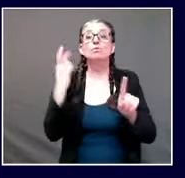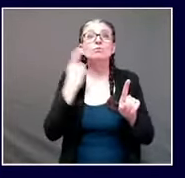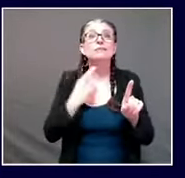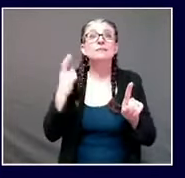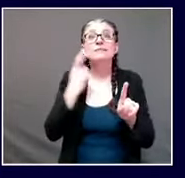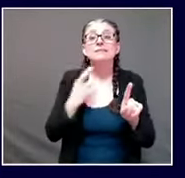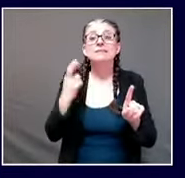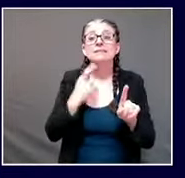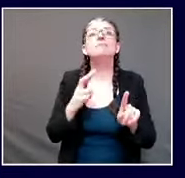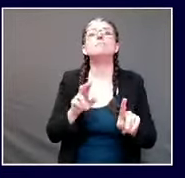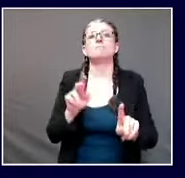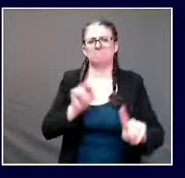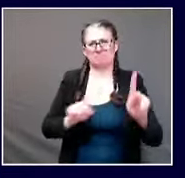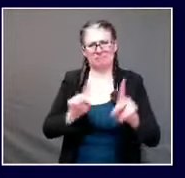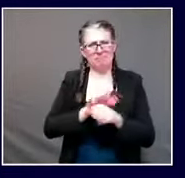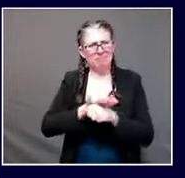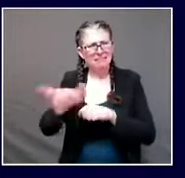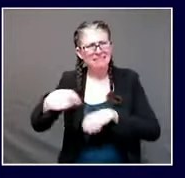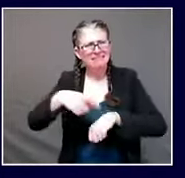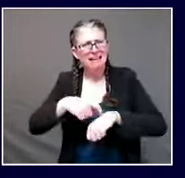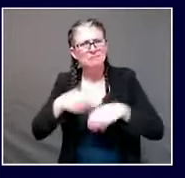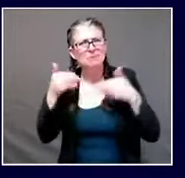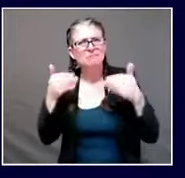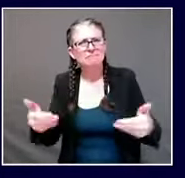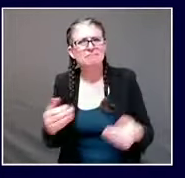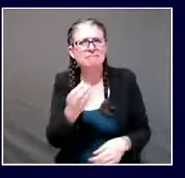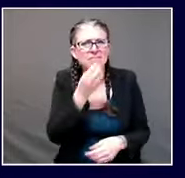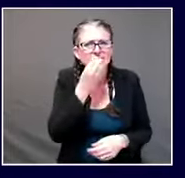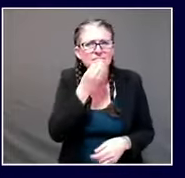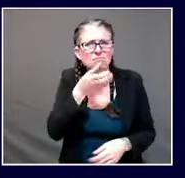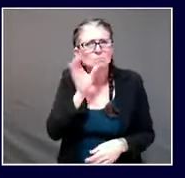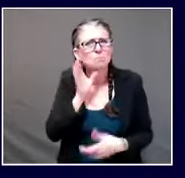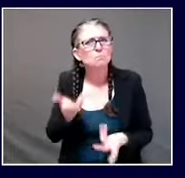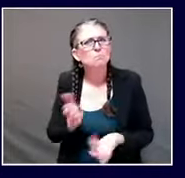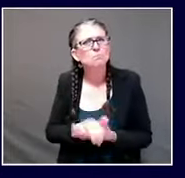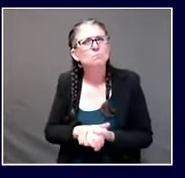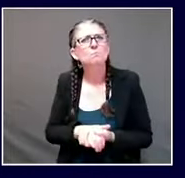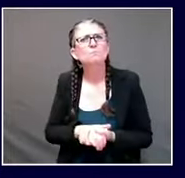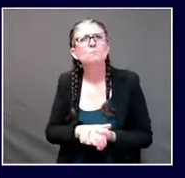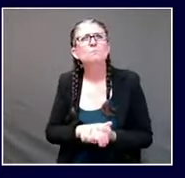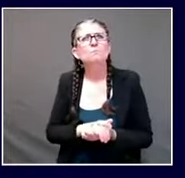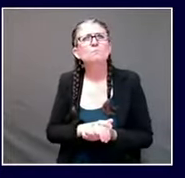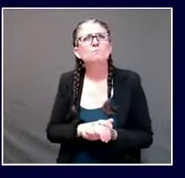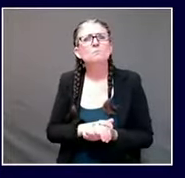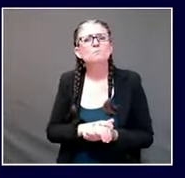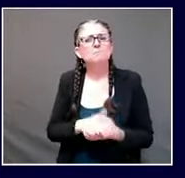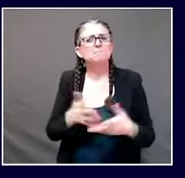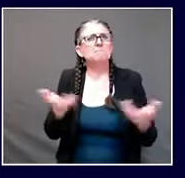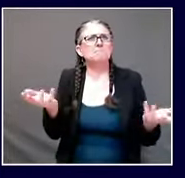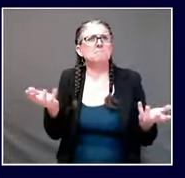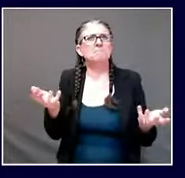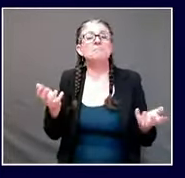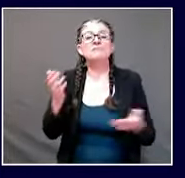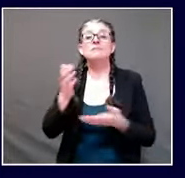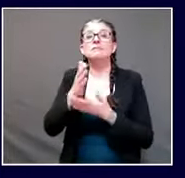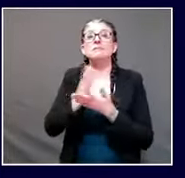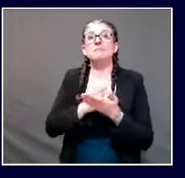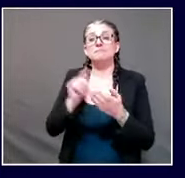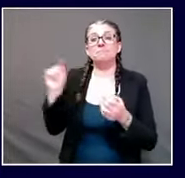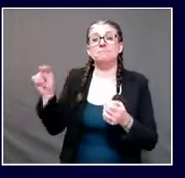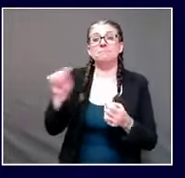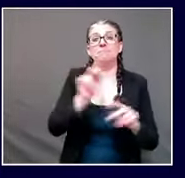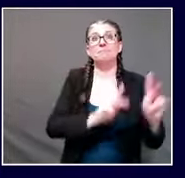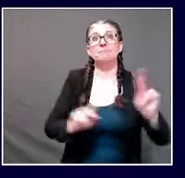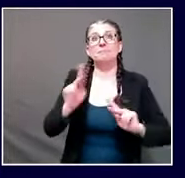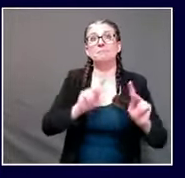wish to eat out and i think more and more people are actually taking getting takeout or curbside delivery of food and other goods